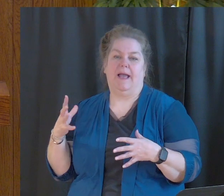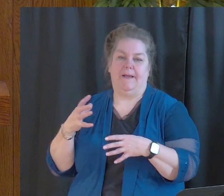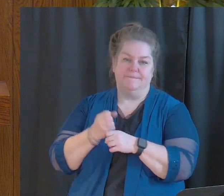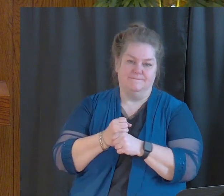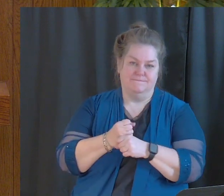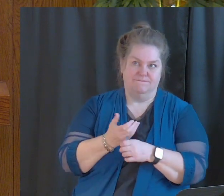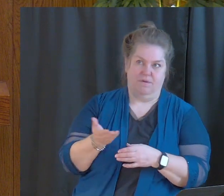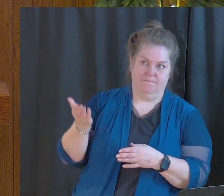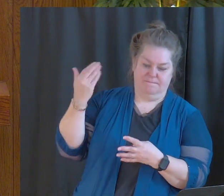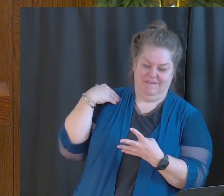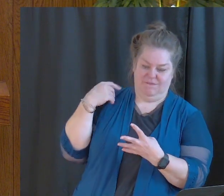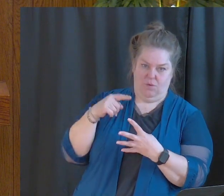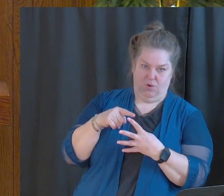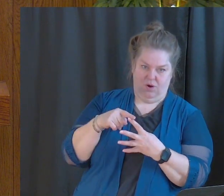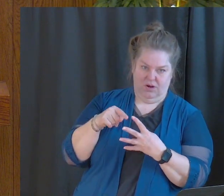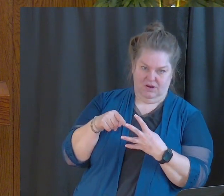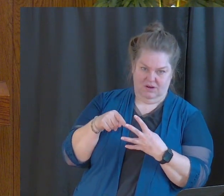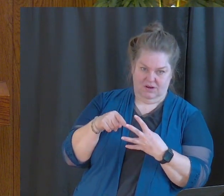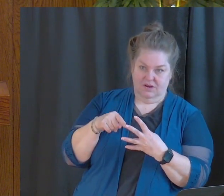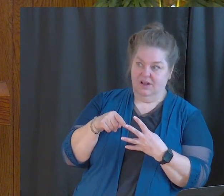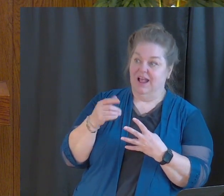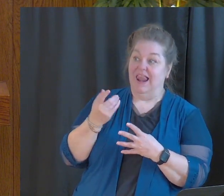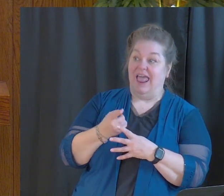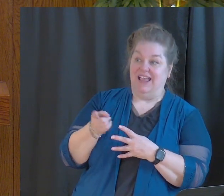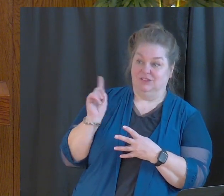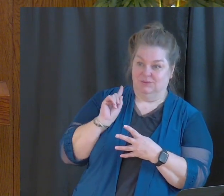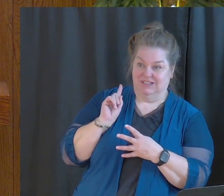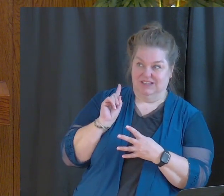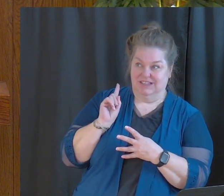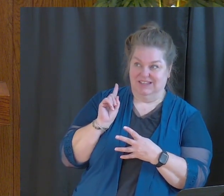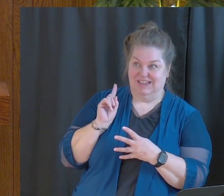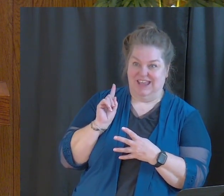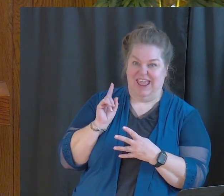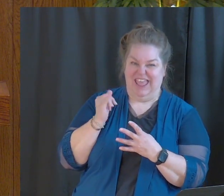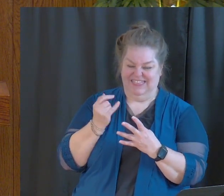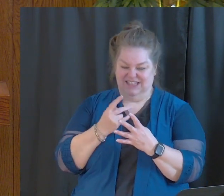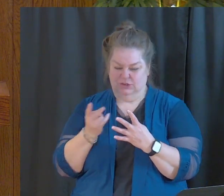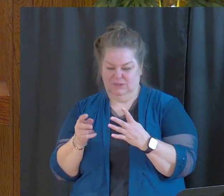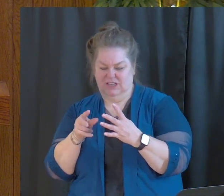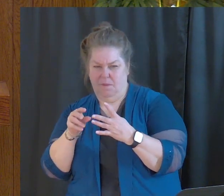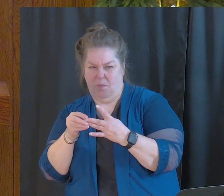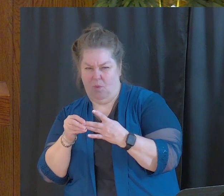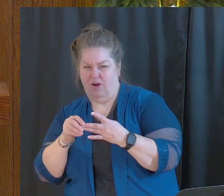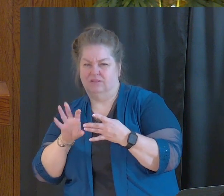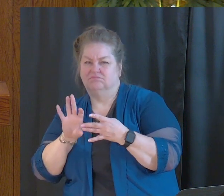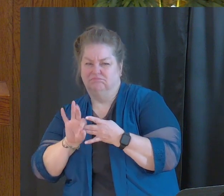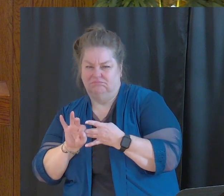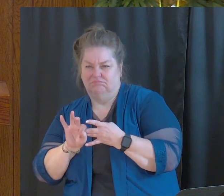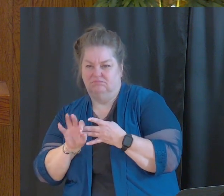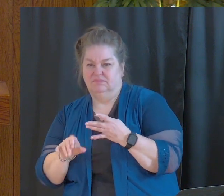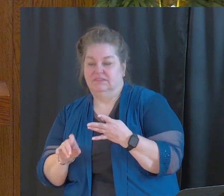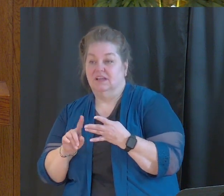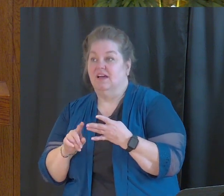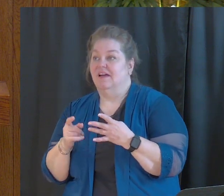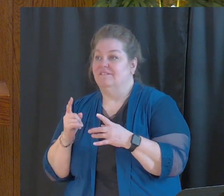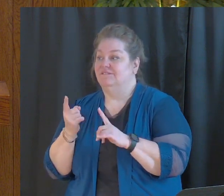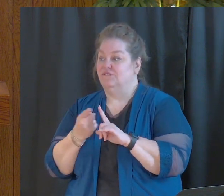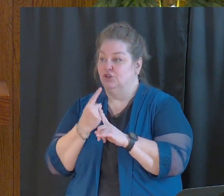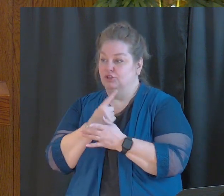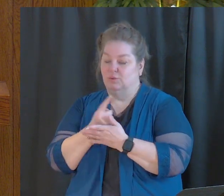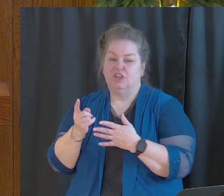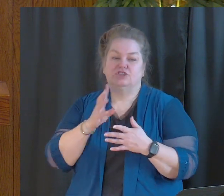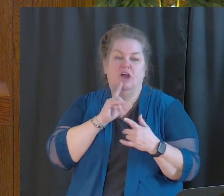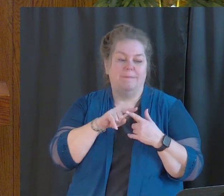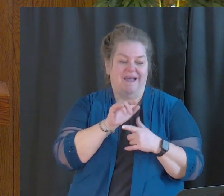kind of understand where we're going, because last week and this week are probably tied closer together than the others. The first week we talked about